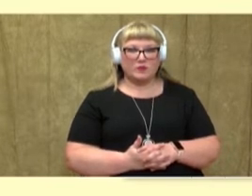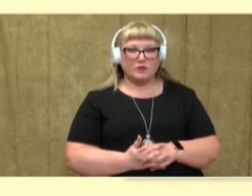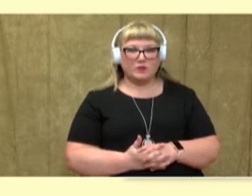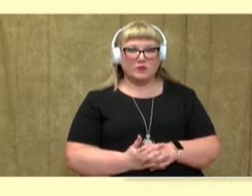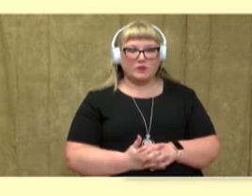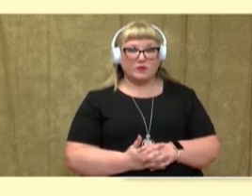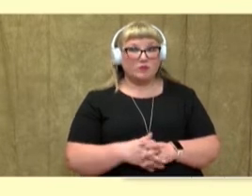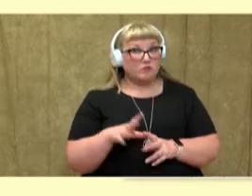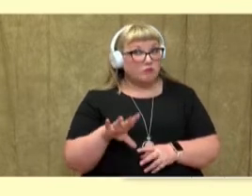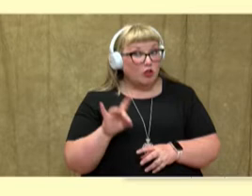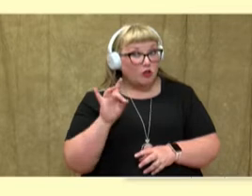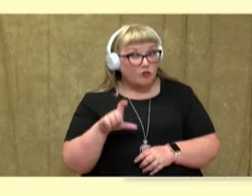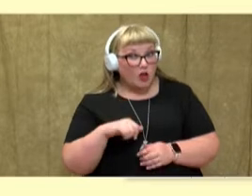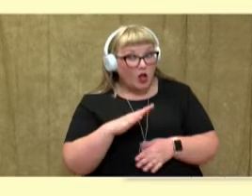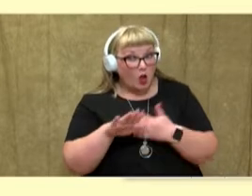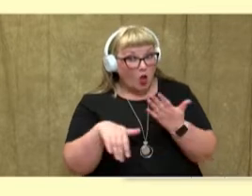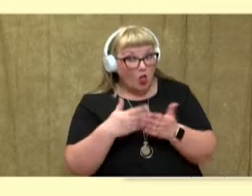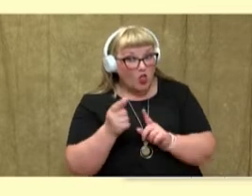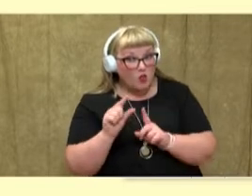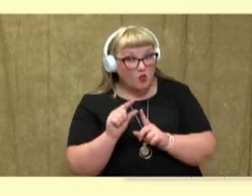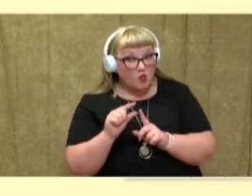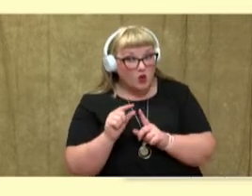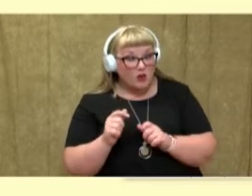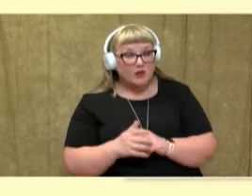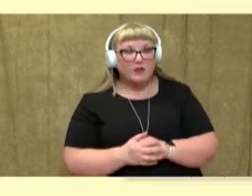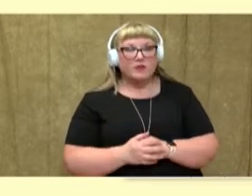Did you find all of the words? Let's see.